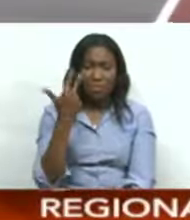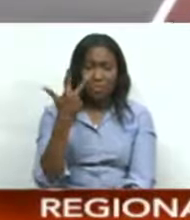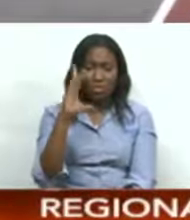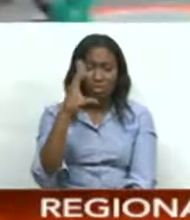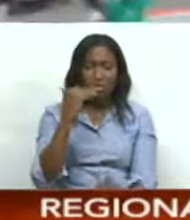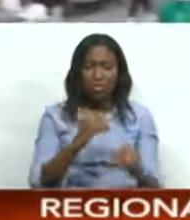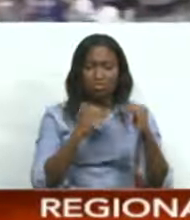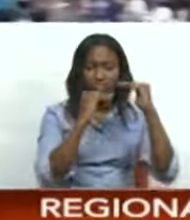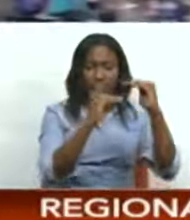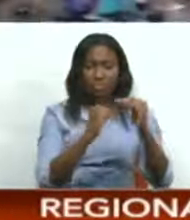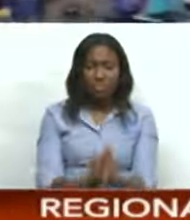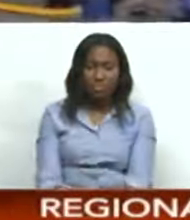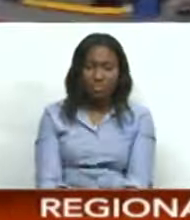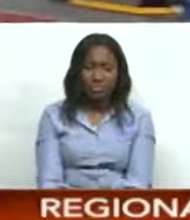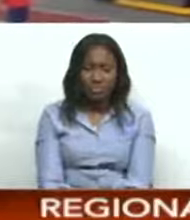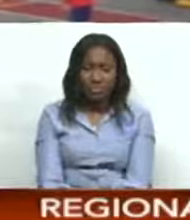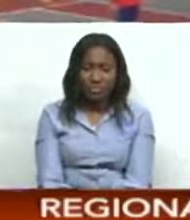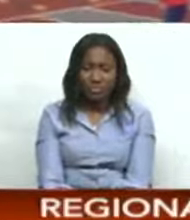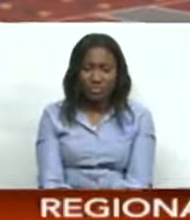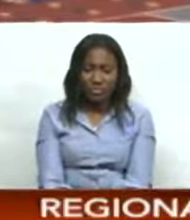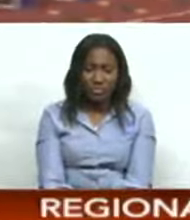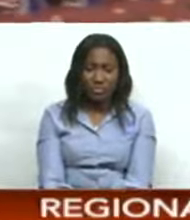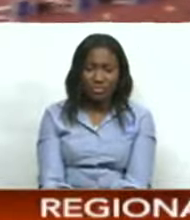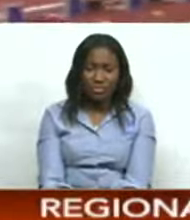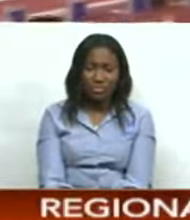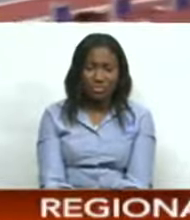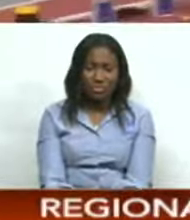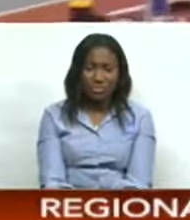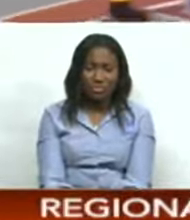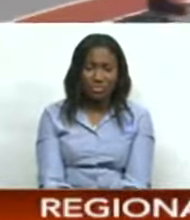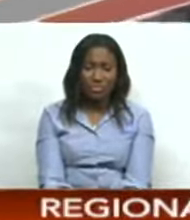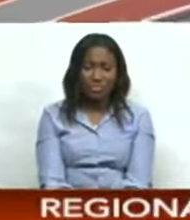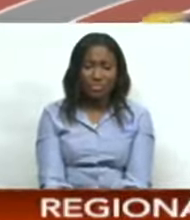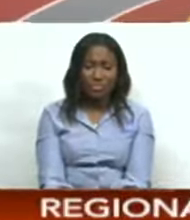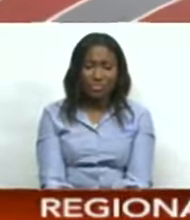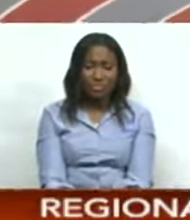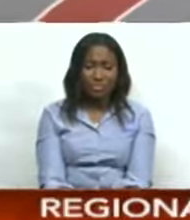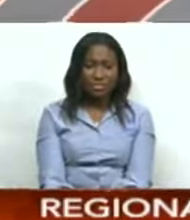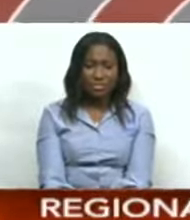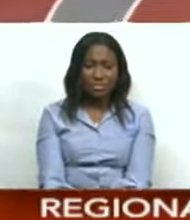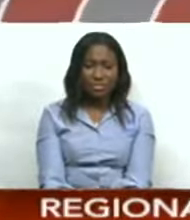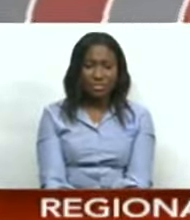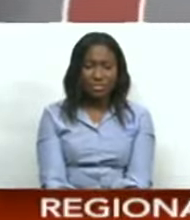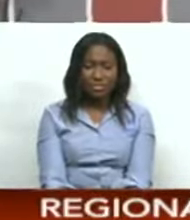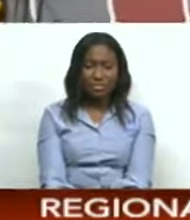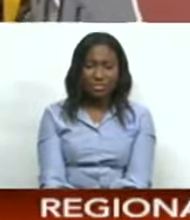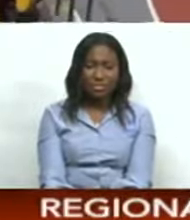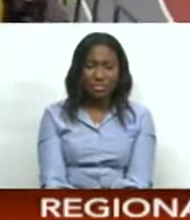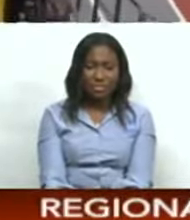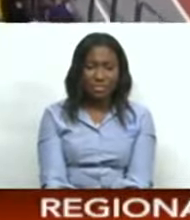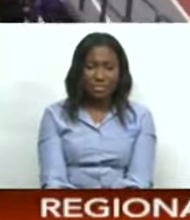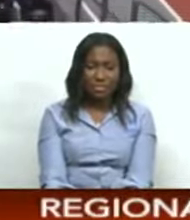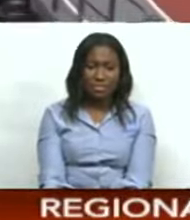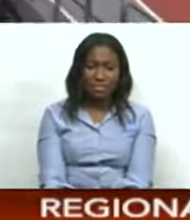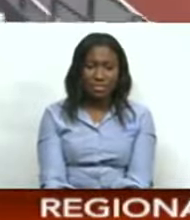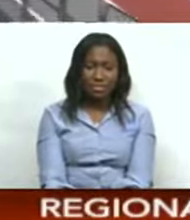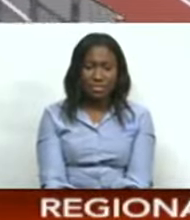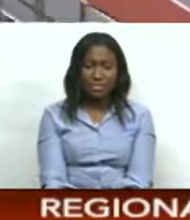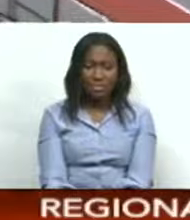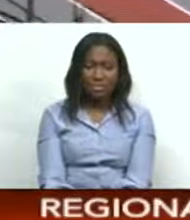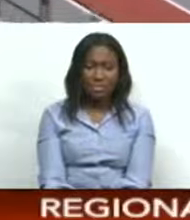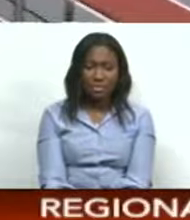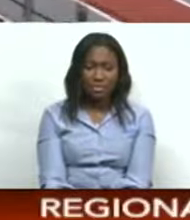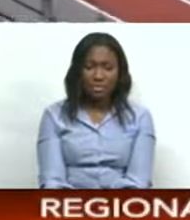Mukwachu coming past the shoulder of the defending champion into fourth place. But Doon now